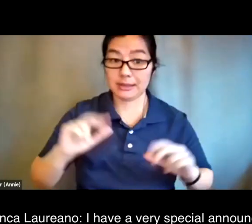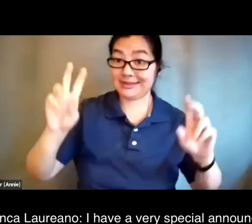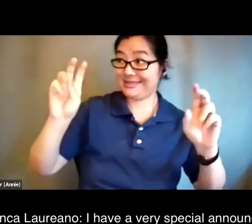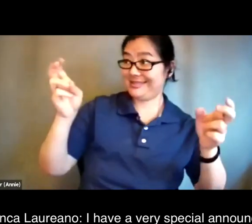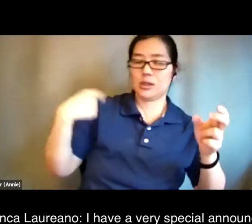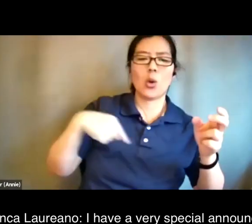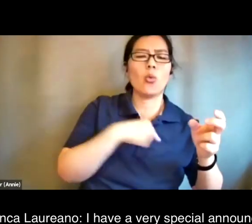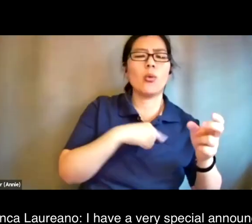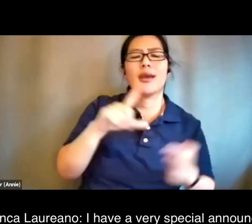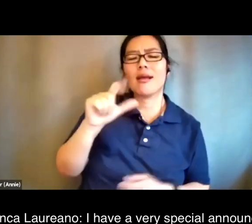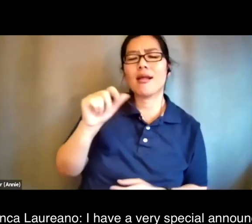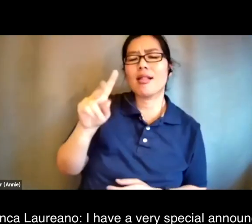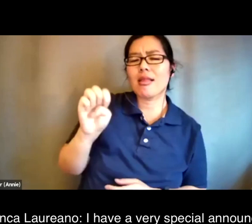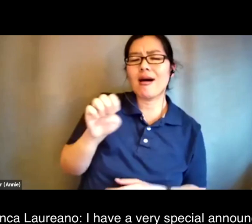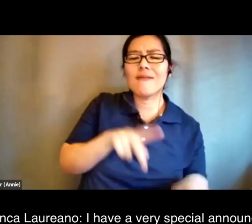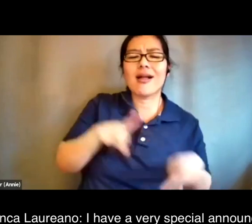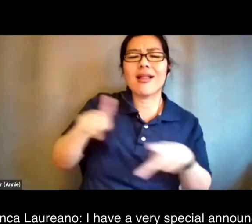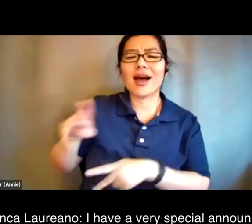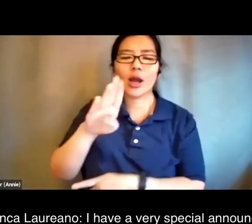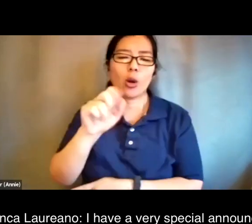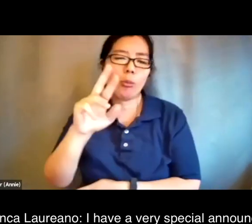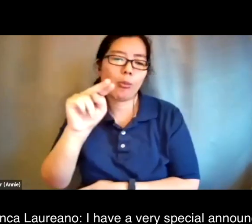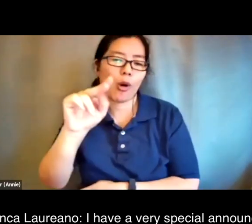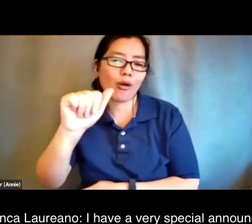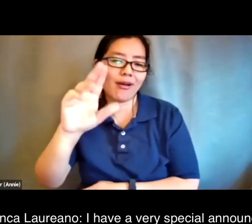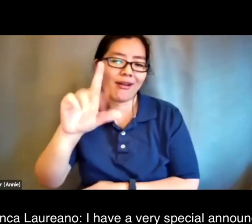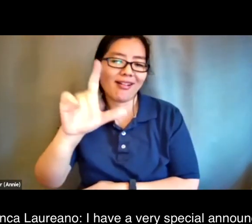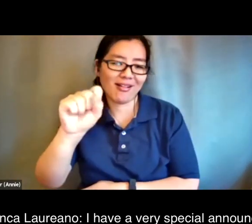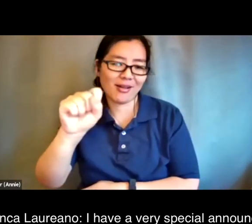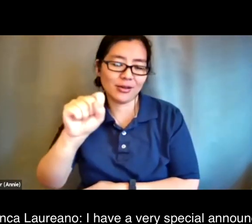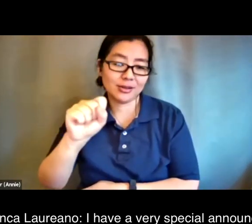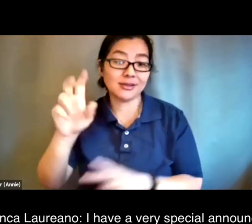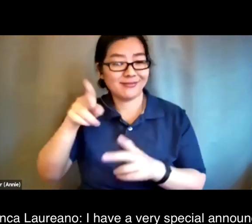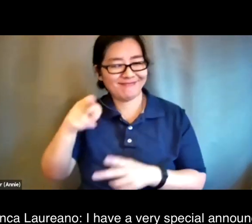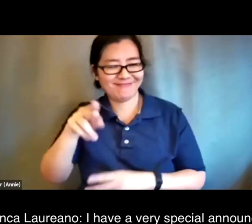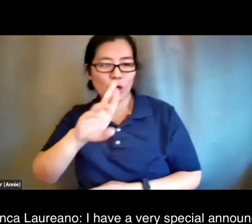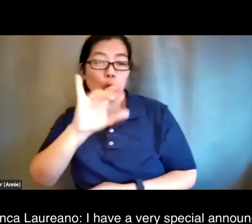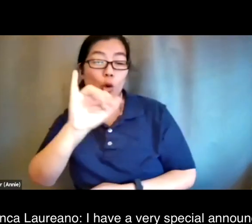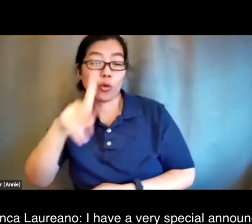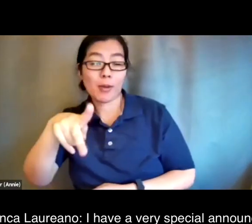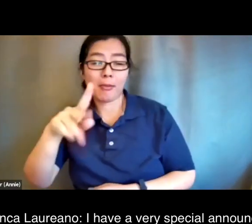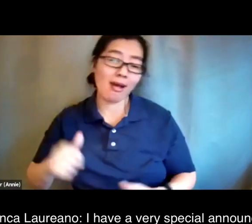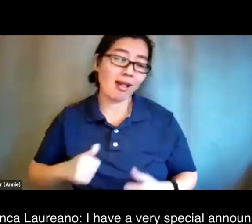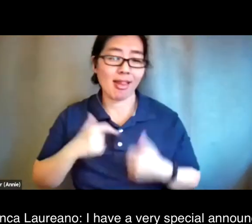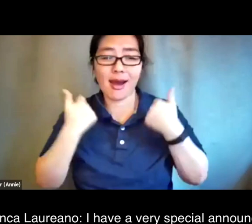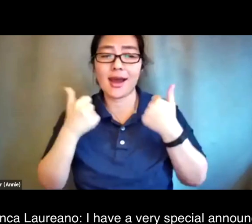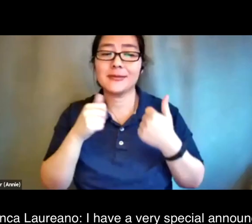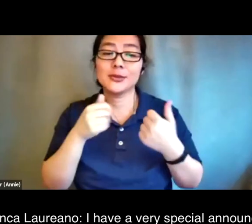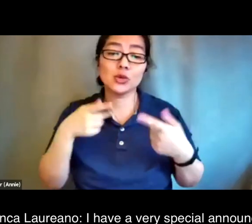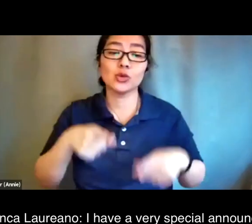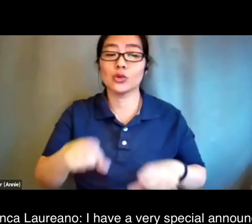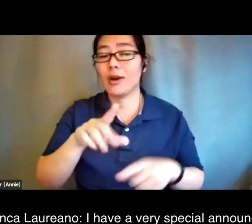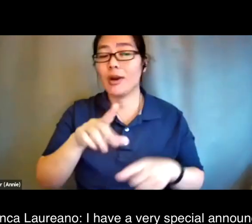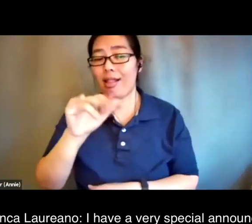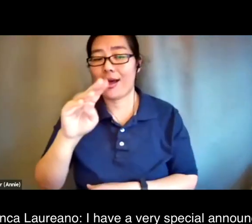crip lives and climate chaos it will be held on october 23rd through the 25th